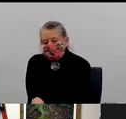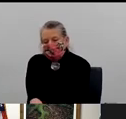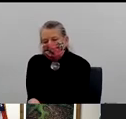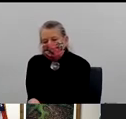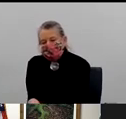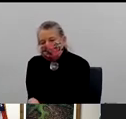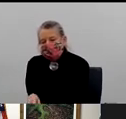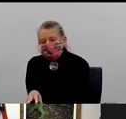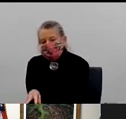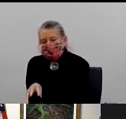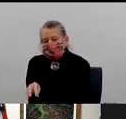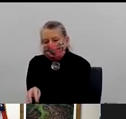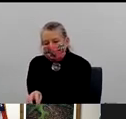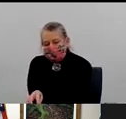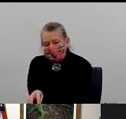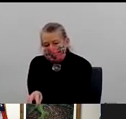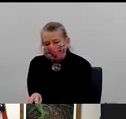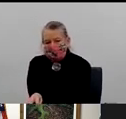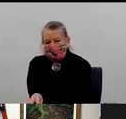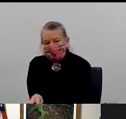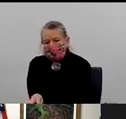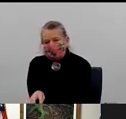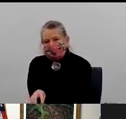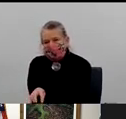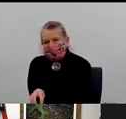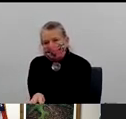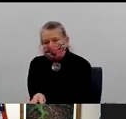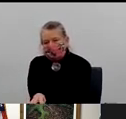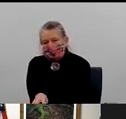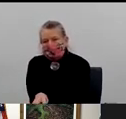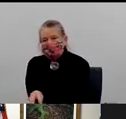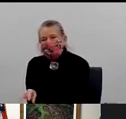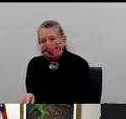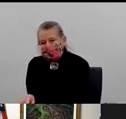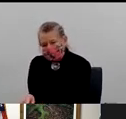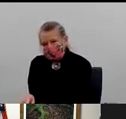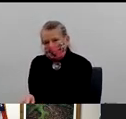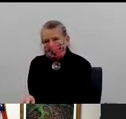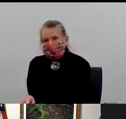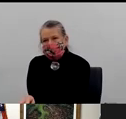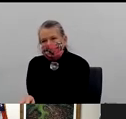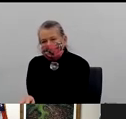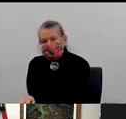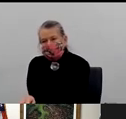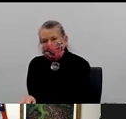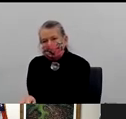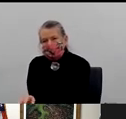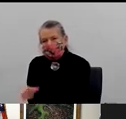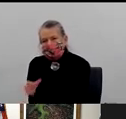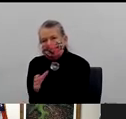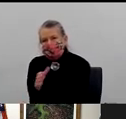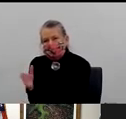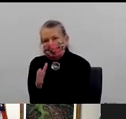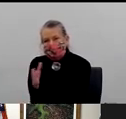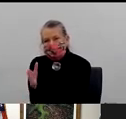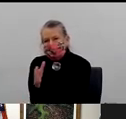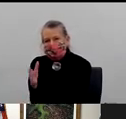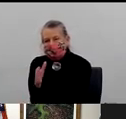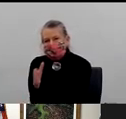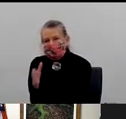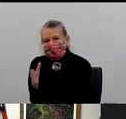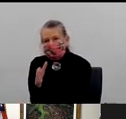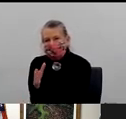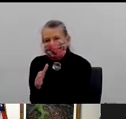So the, the deal is, you know, if you are predicted to have symptoms in the next three days, and I think it's important to